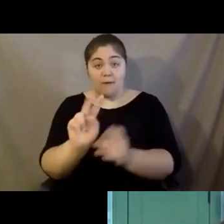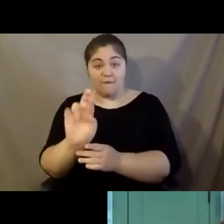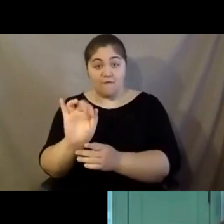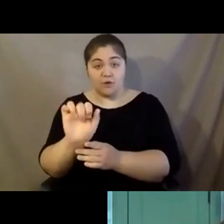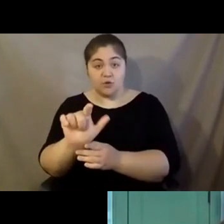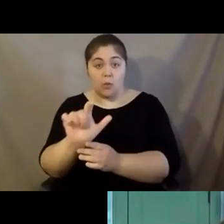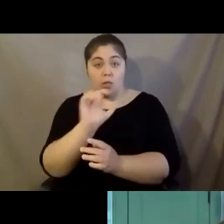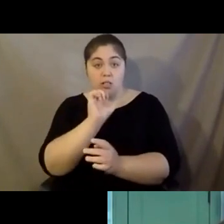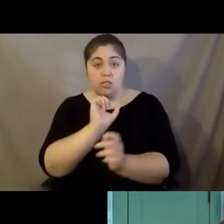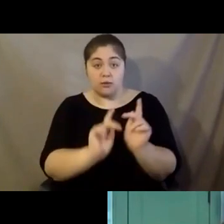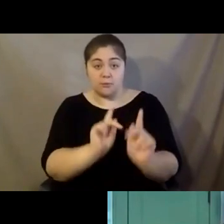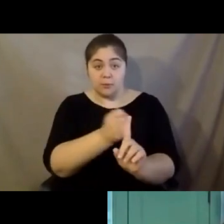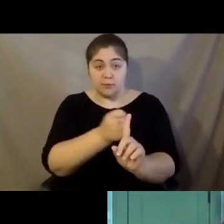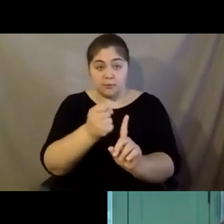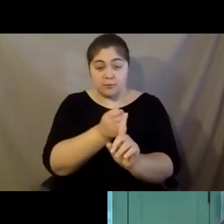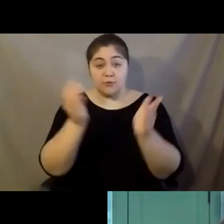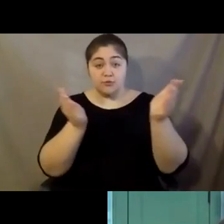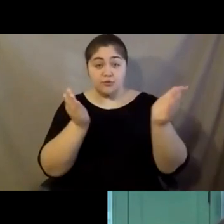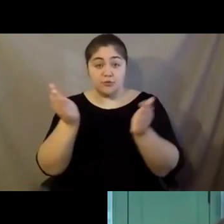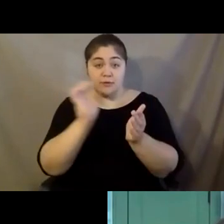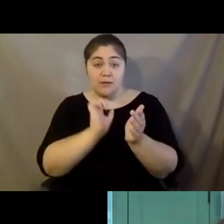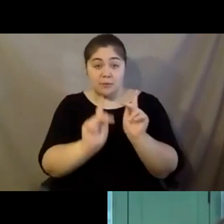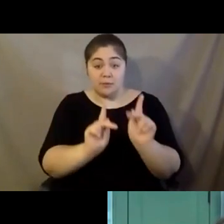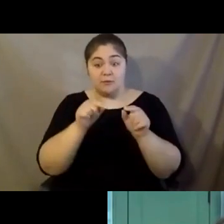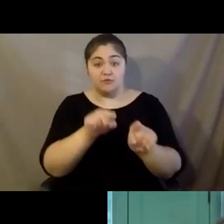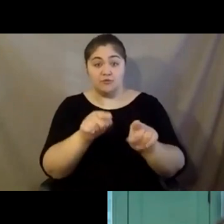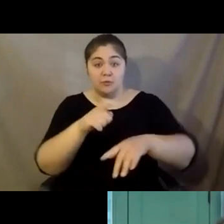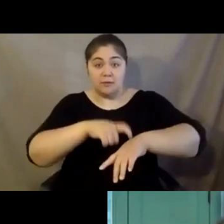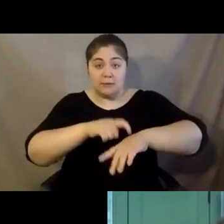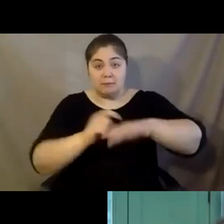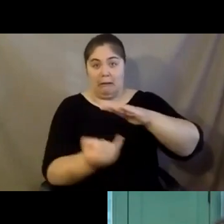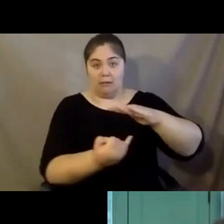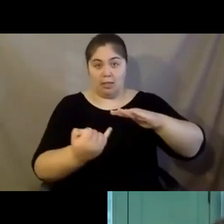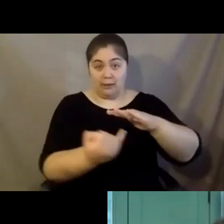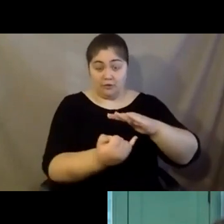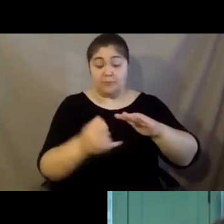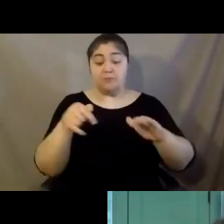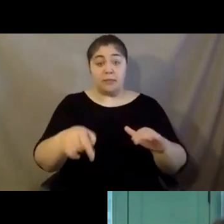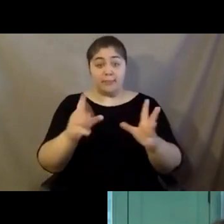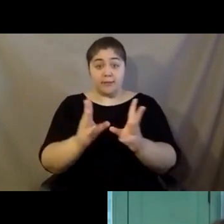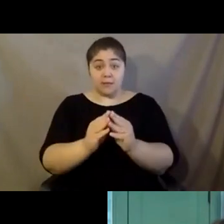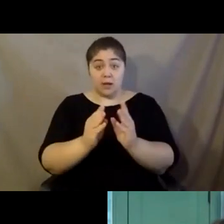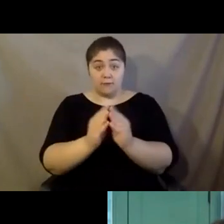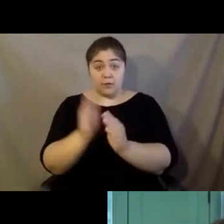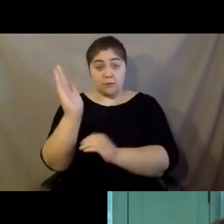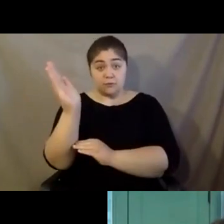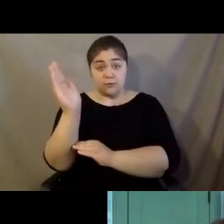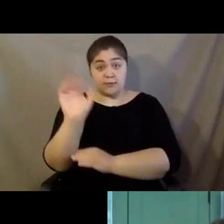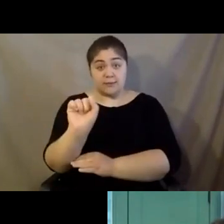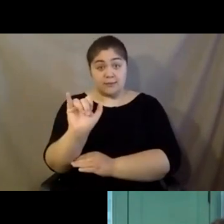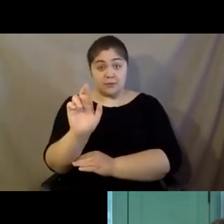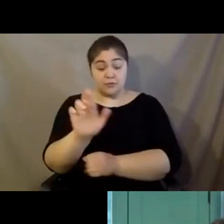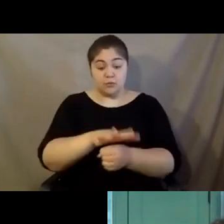Serving Older Adults During Times of Isolation. This conference is presented by the Syracuse Area